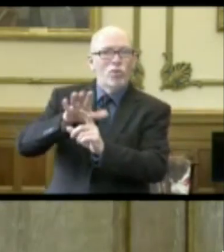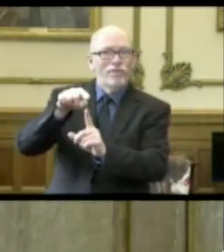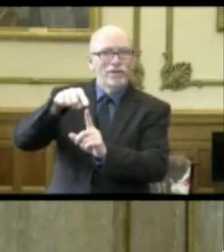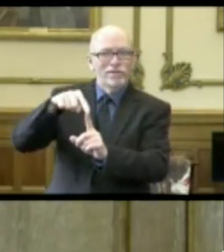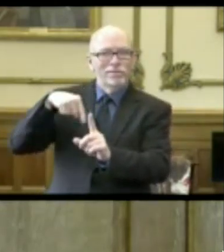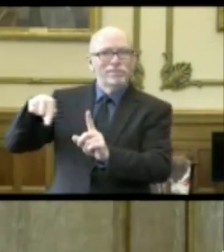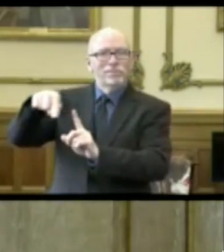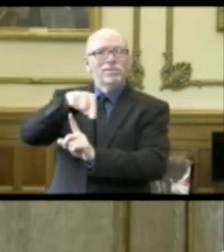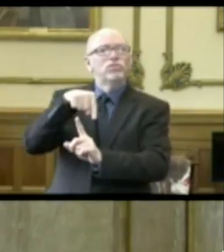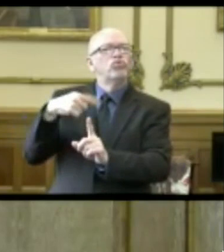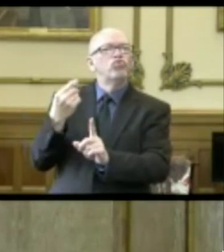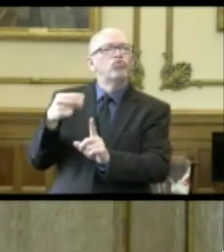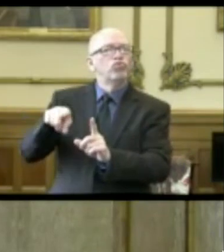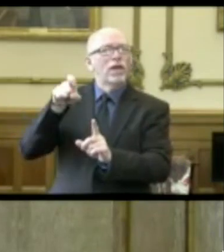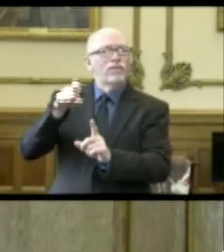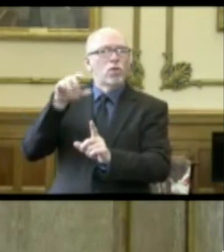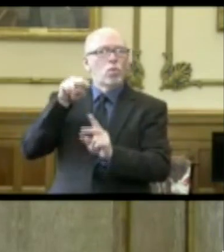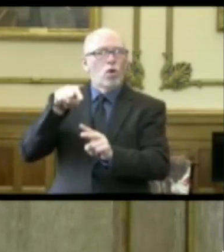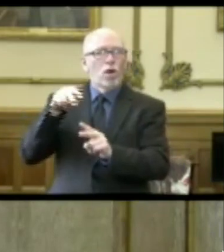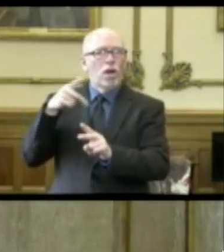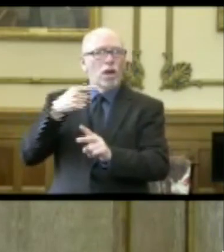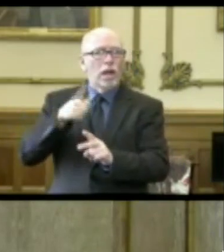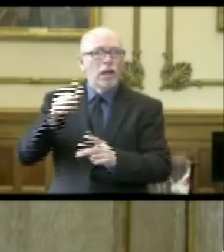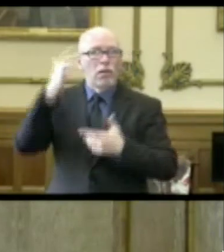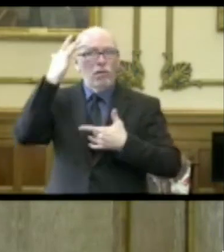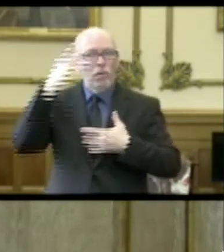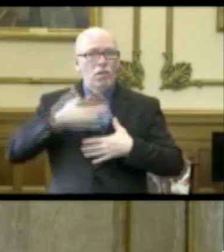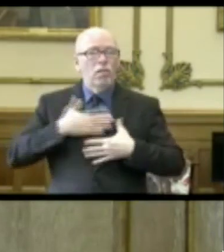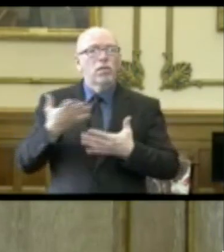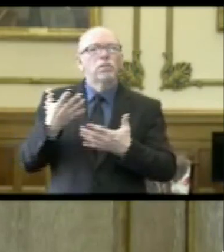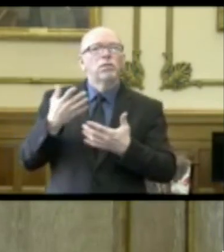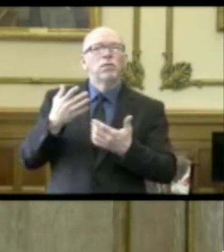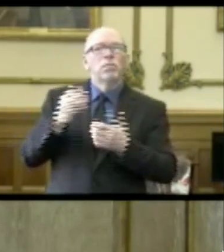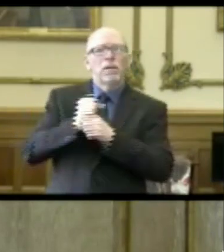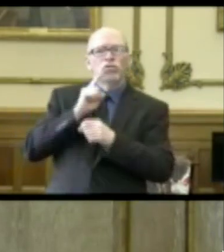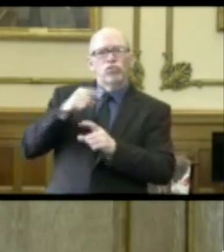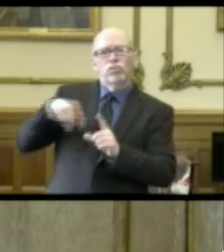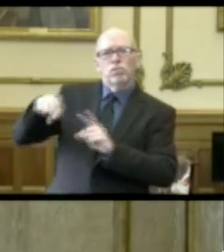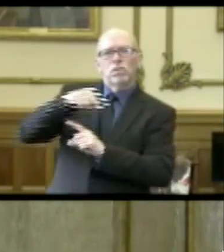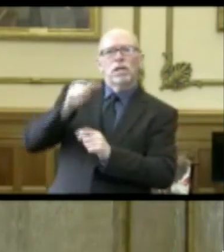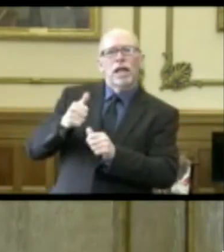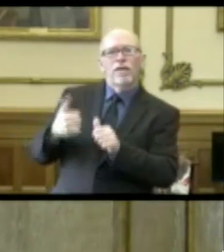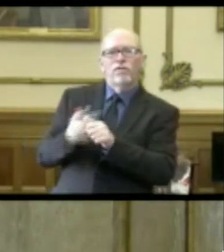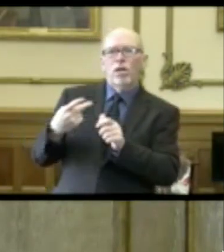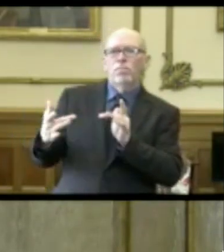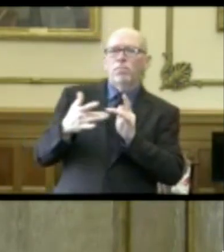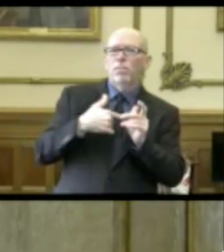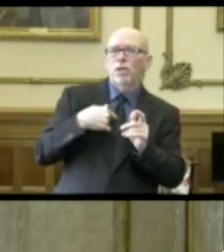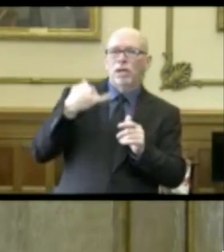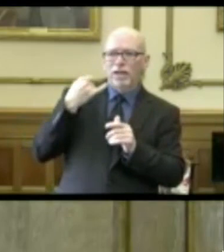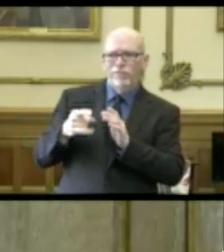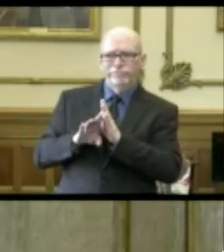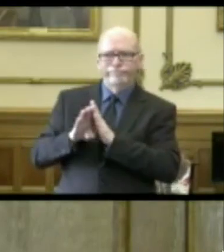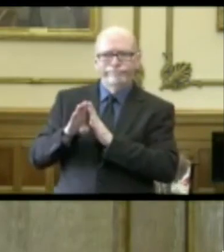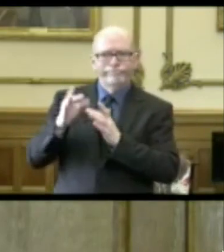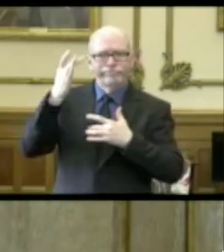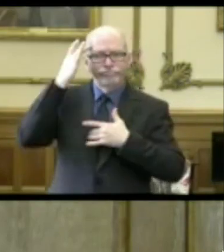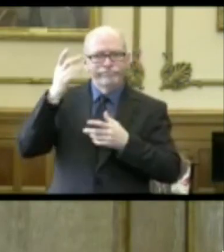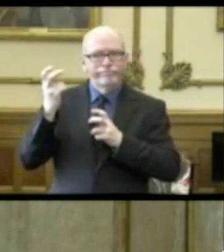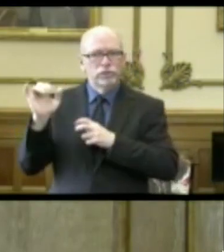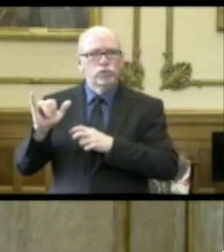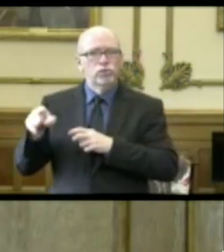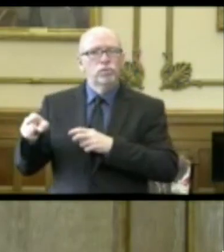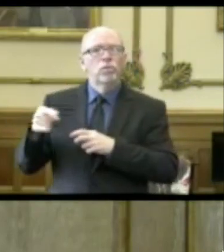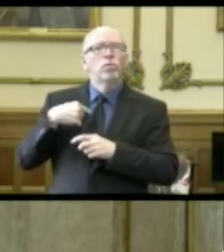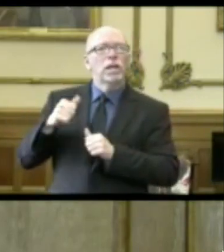to do and the signs and symptoms they need to look for and then make sure that they have a way to follow up with us if they develop signs or symptoms so that they